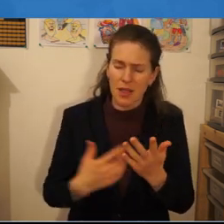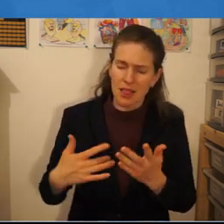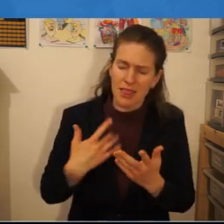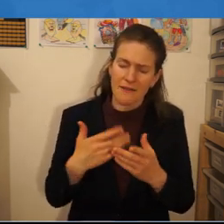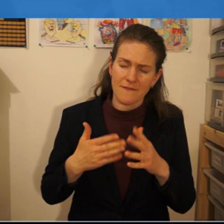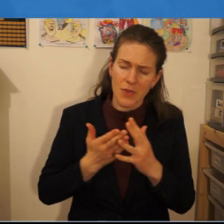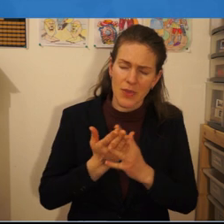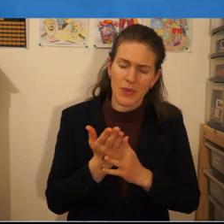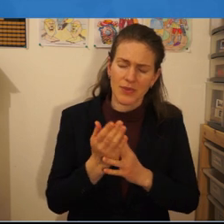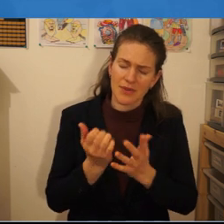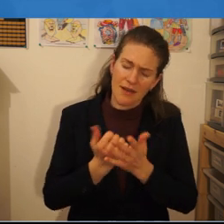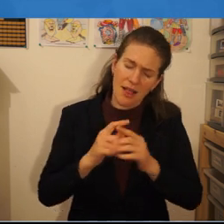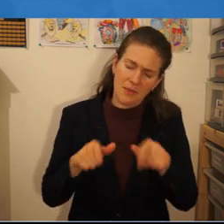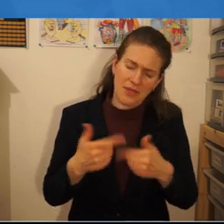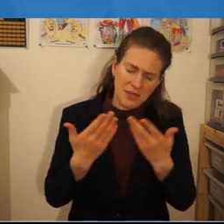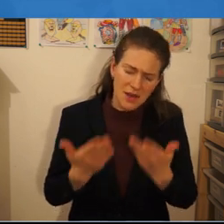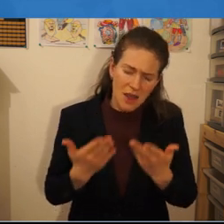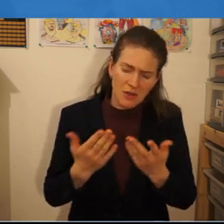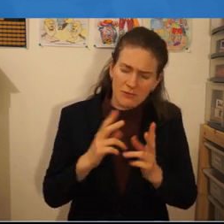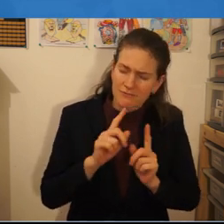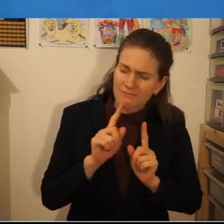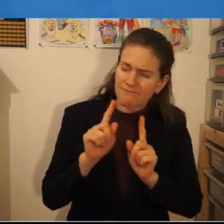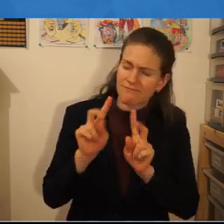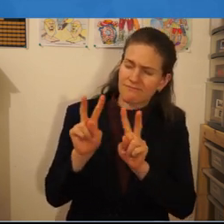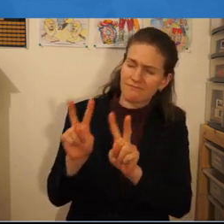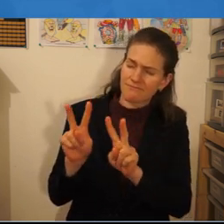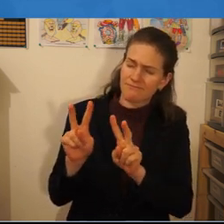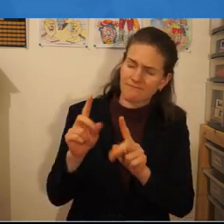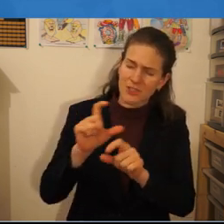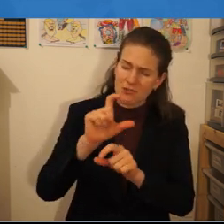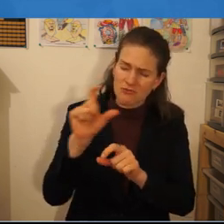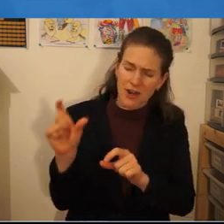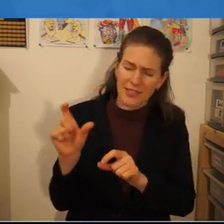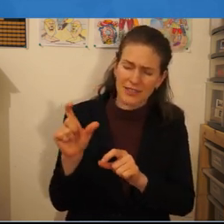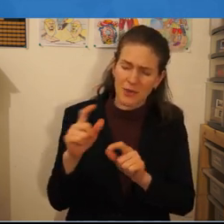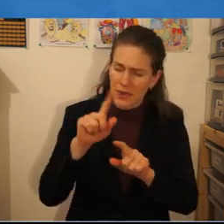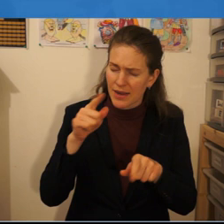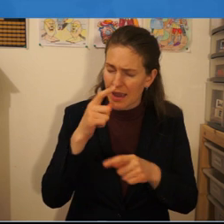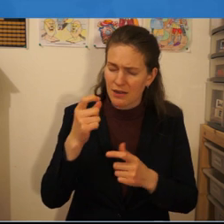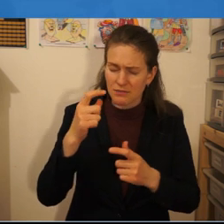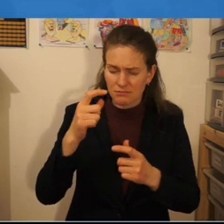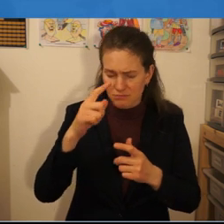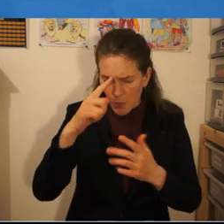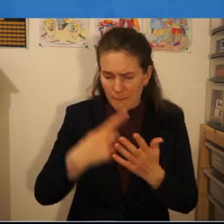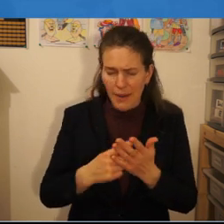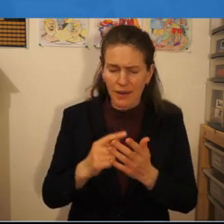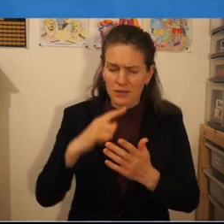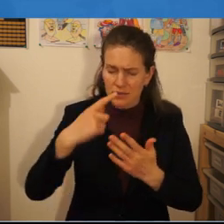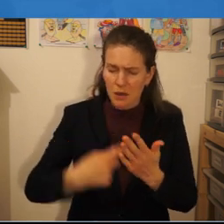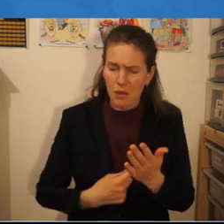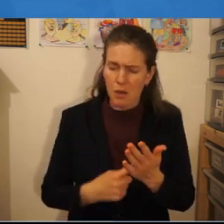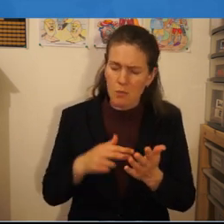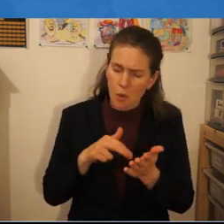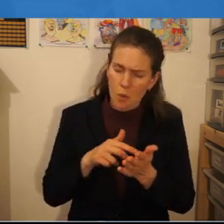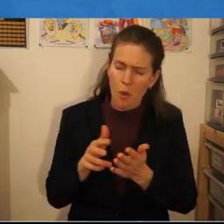so help us now to turn to christ that we might obey his commandments and walk in them